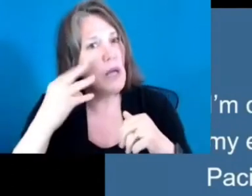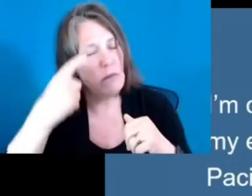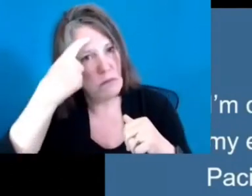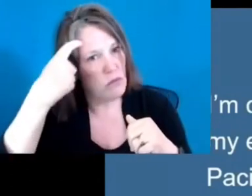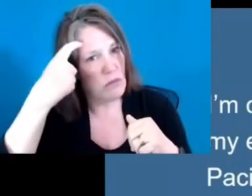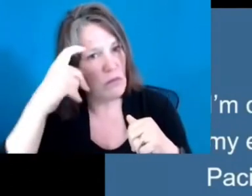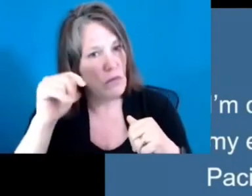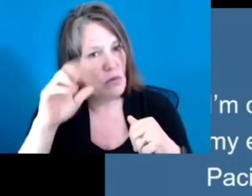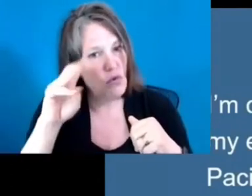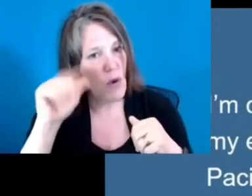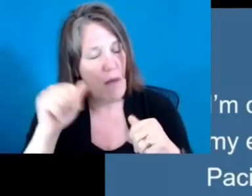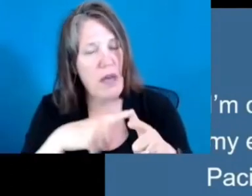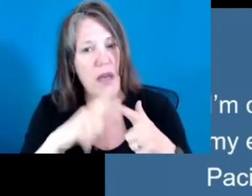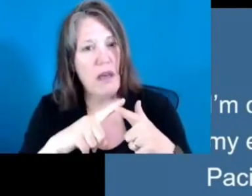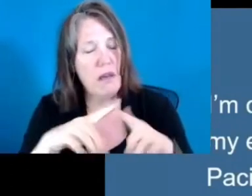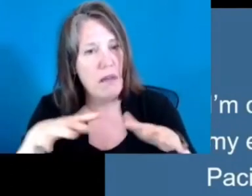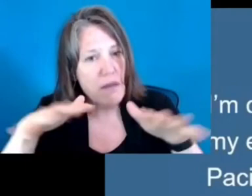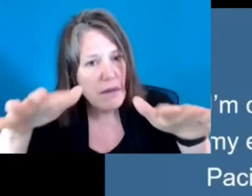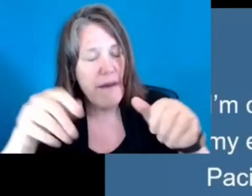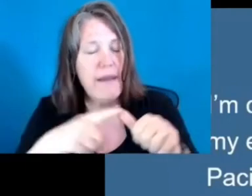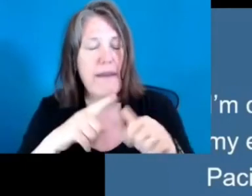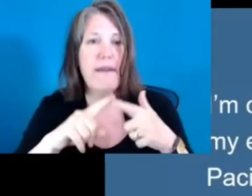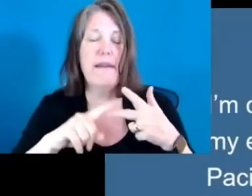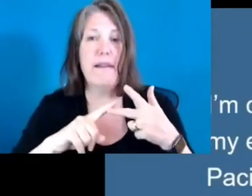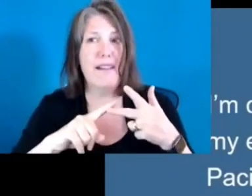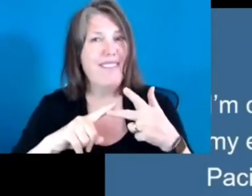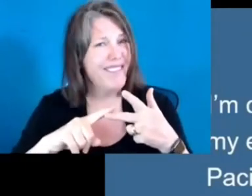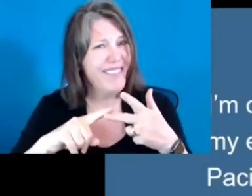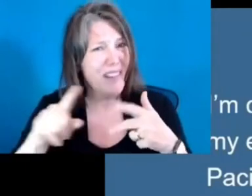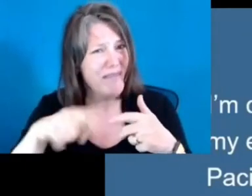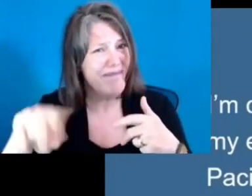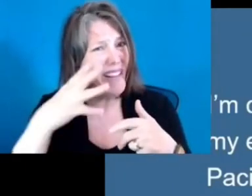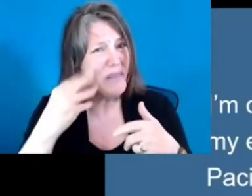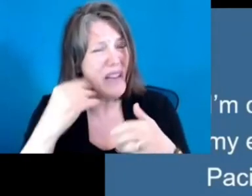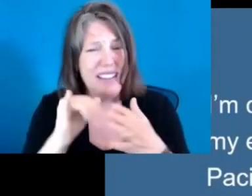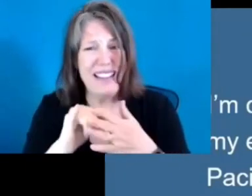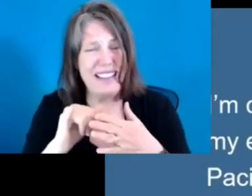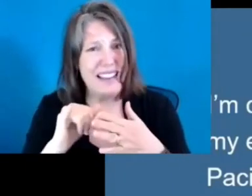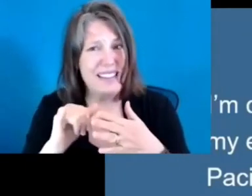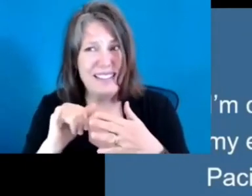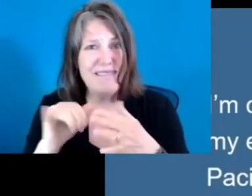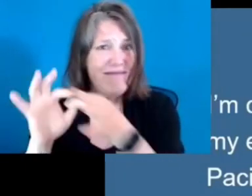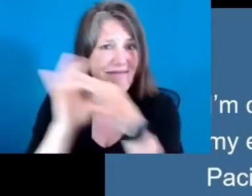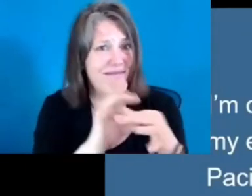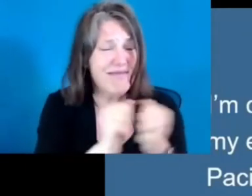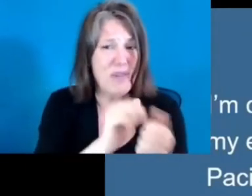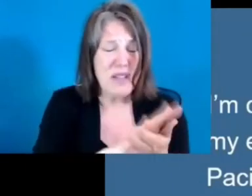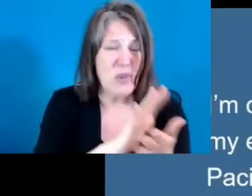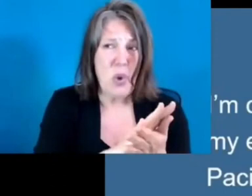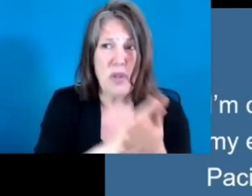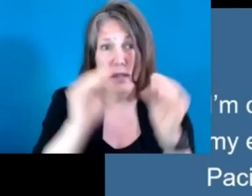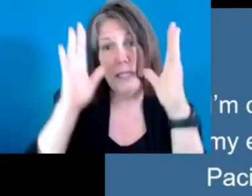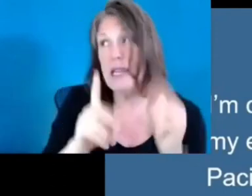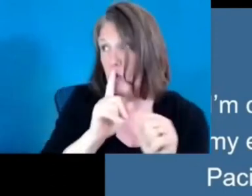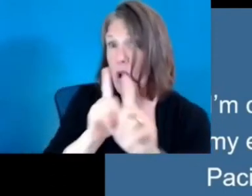their experience with schools and educators are responding with empathy, with strategies to support